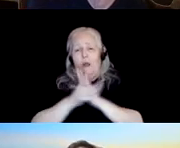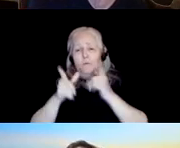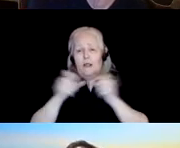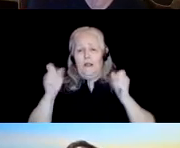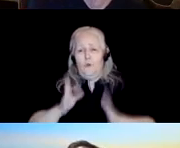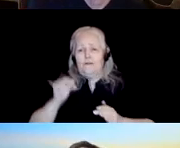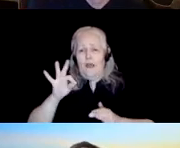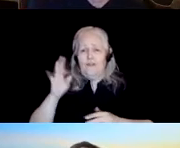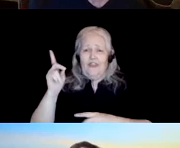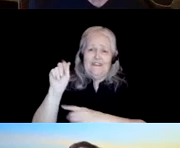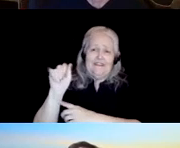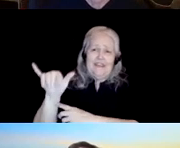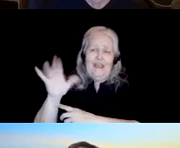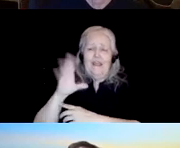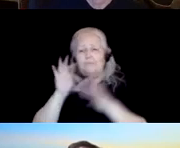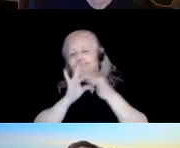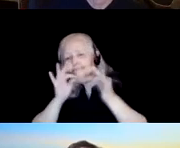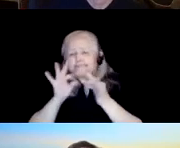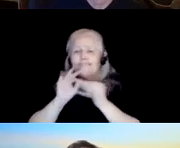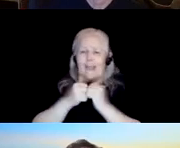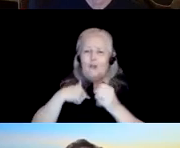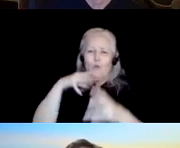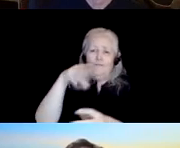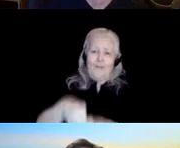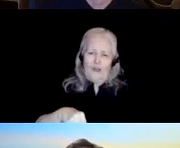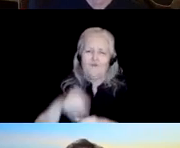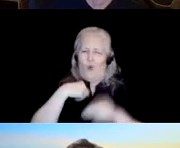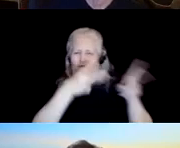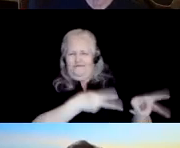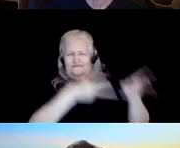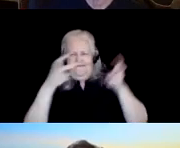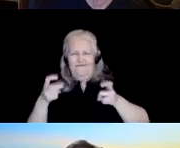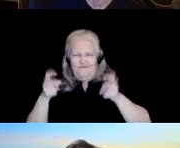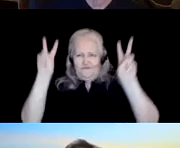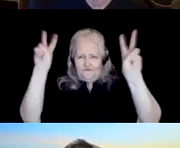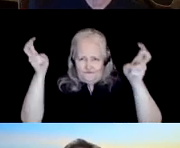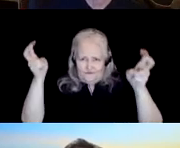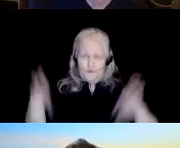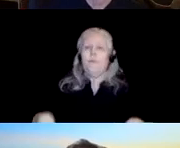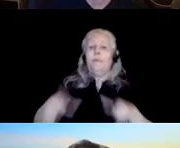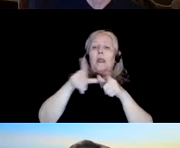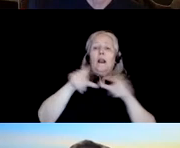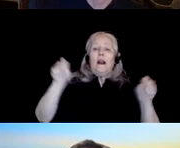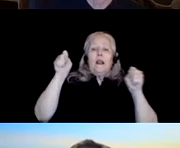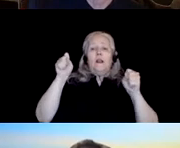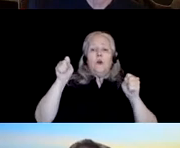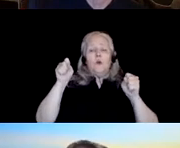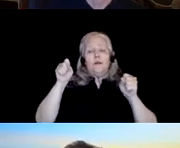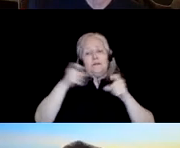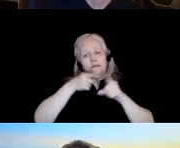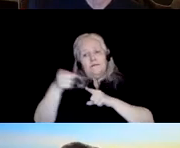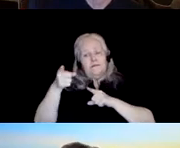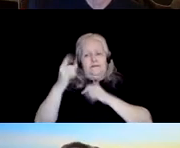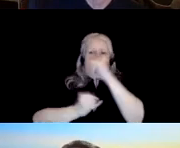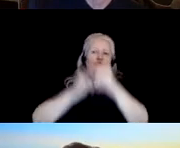students how I got into linguistics. So I'll read these two sentences. Linguistics is an international field which